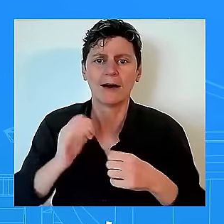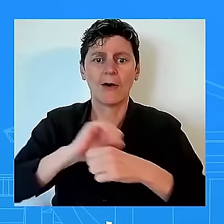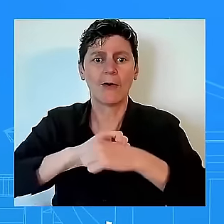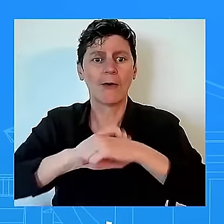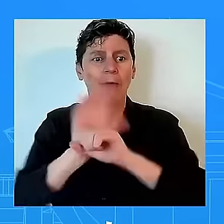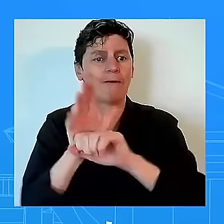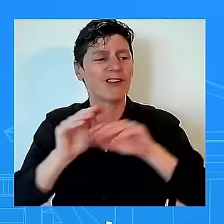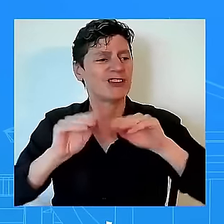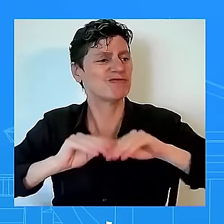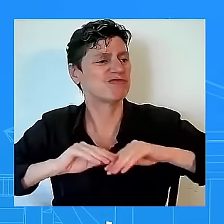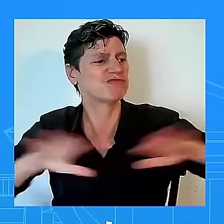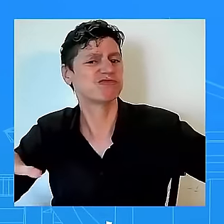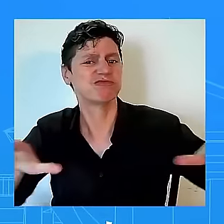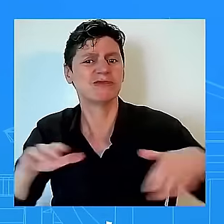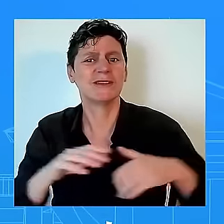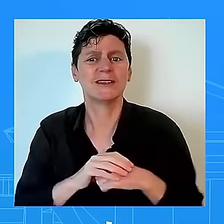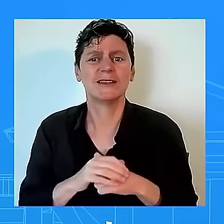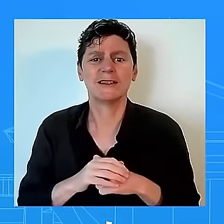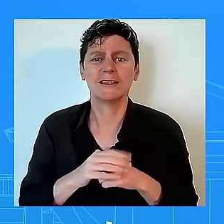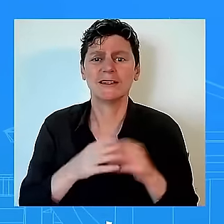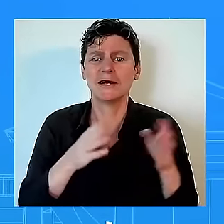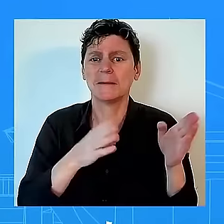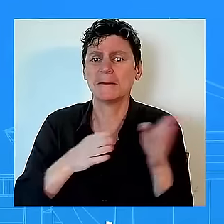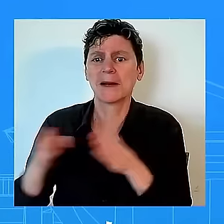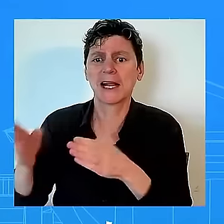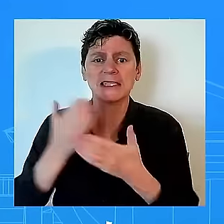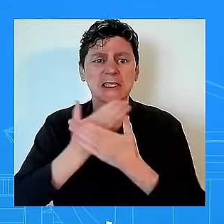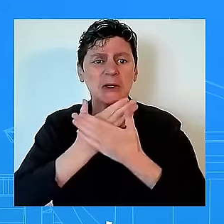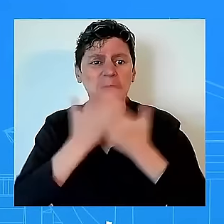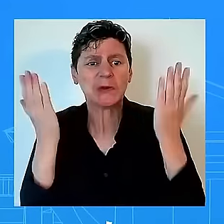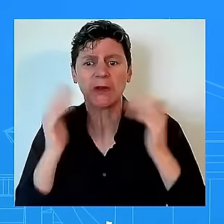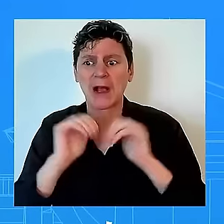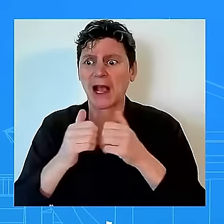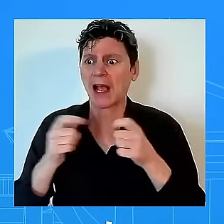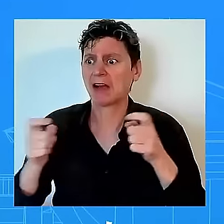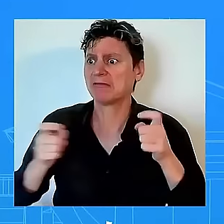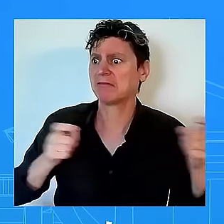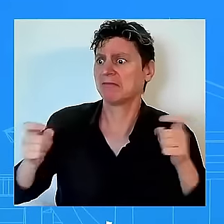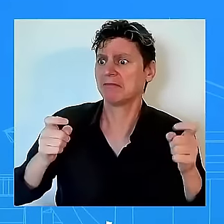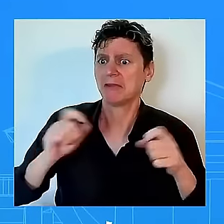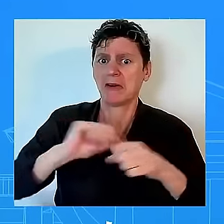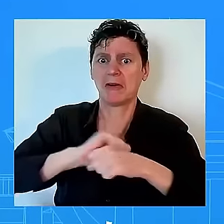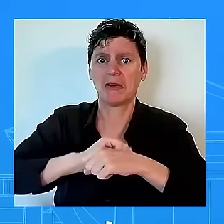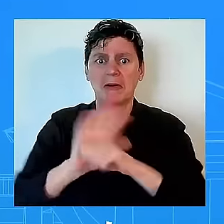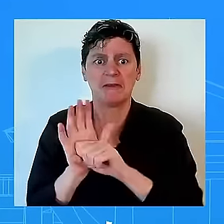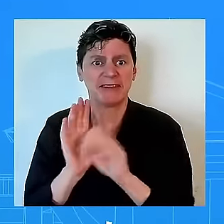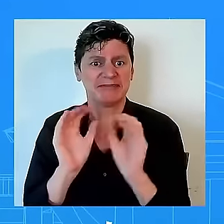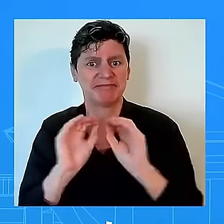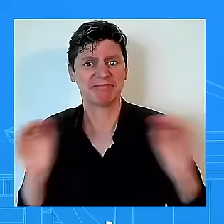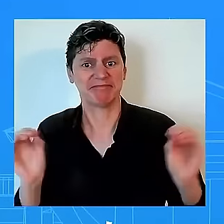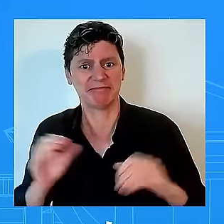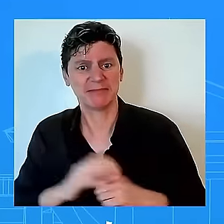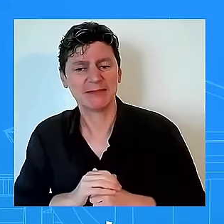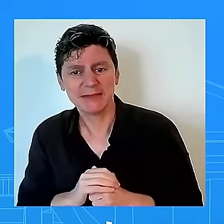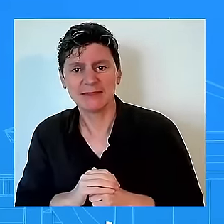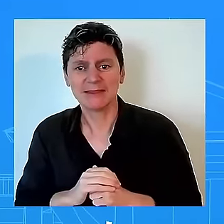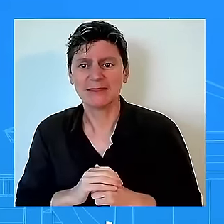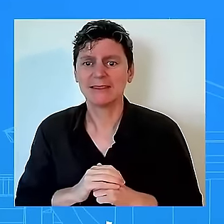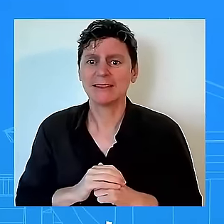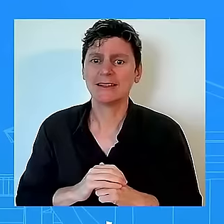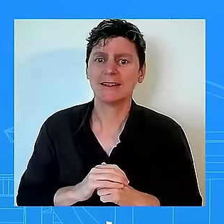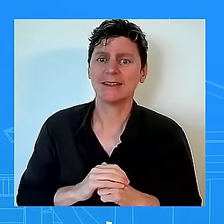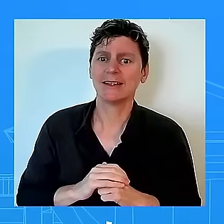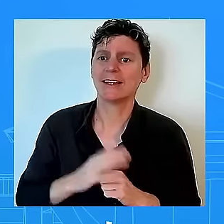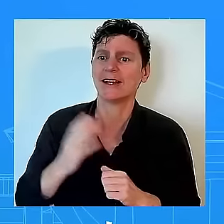plan to deal with that pandemic the president and democrats in congress passed the american rescue plan shots and arms money in